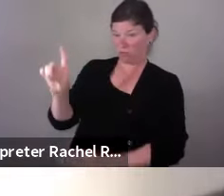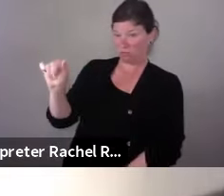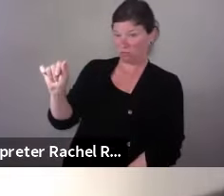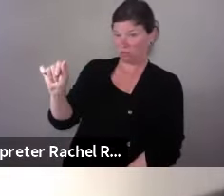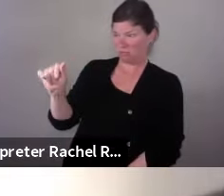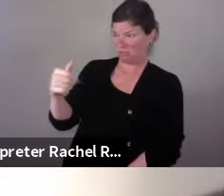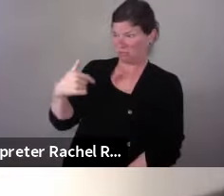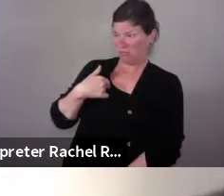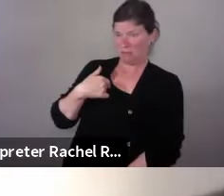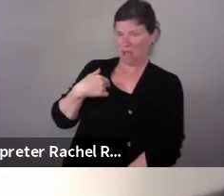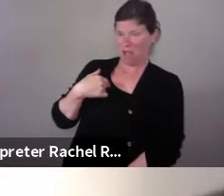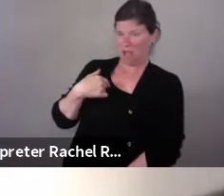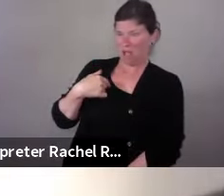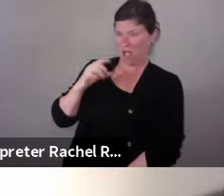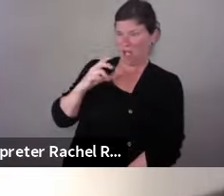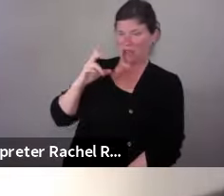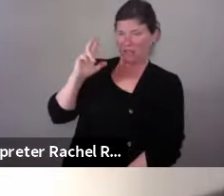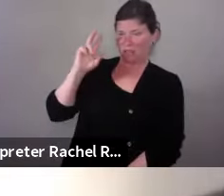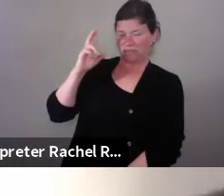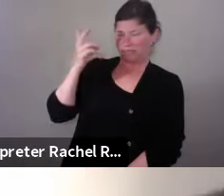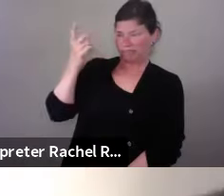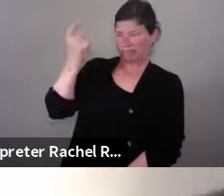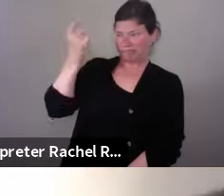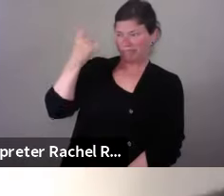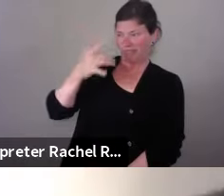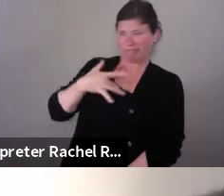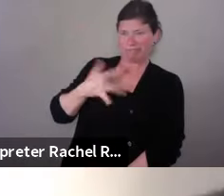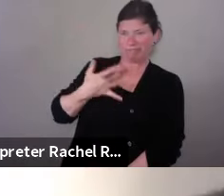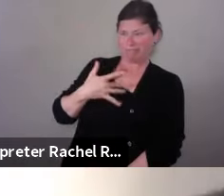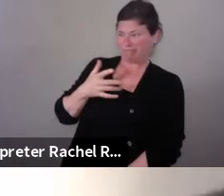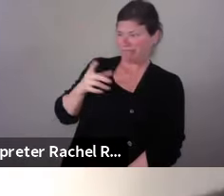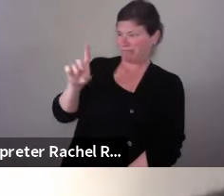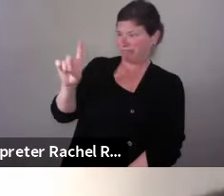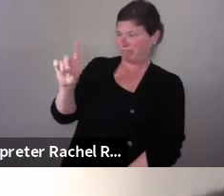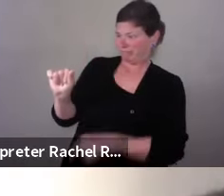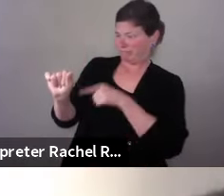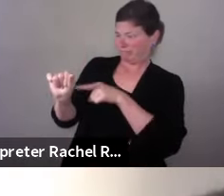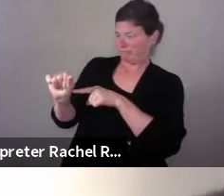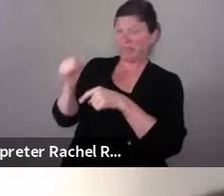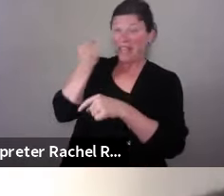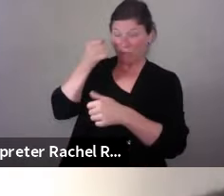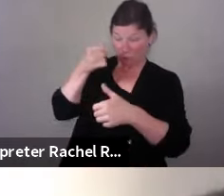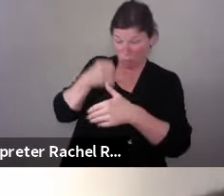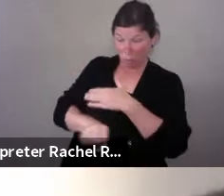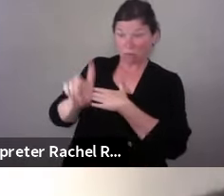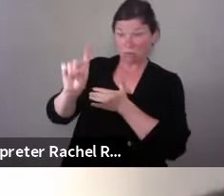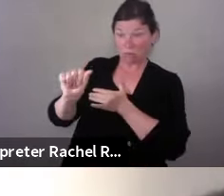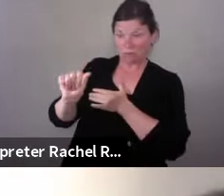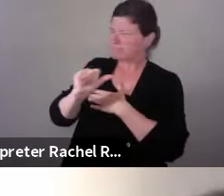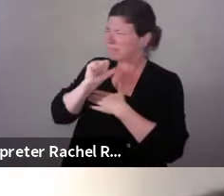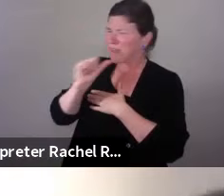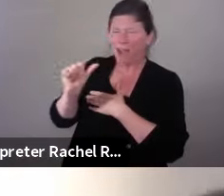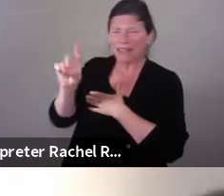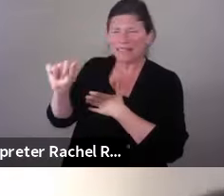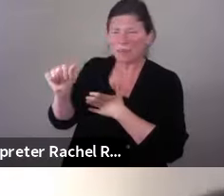Again, if you're born with the circumstances that you're handed, you're not disabled. How are you disabled